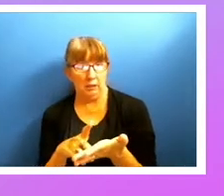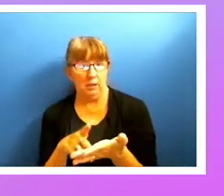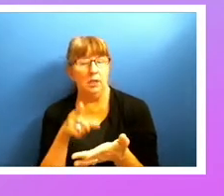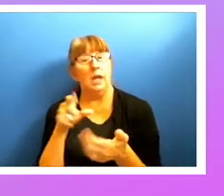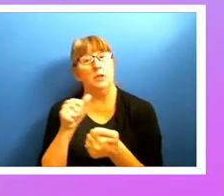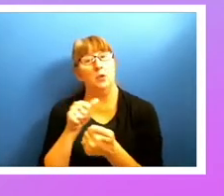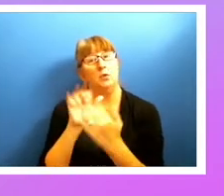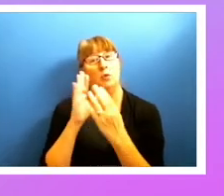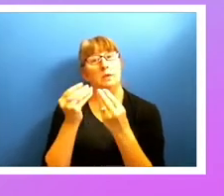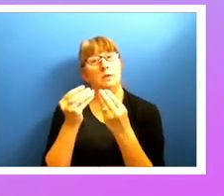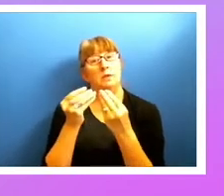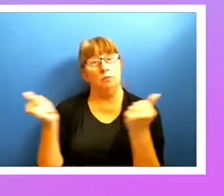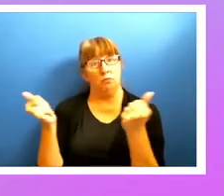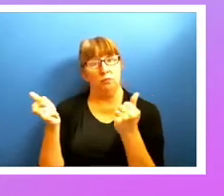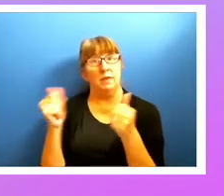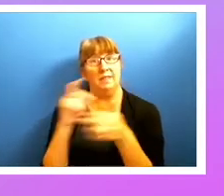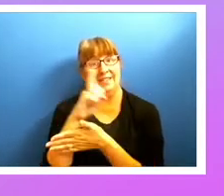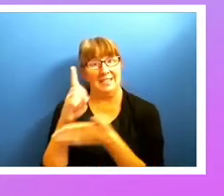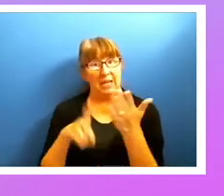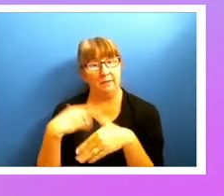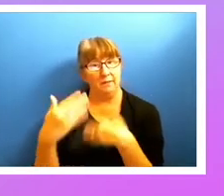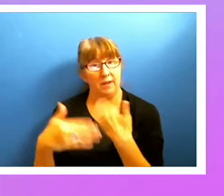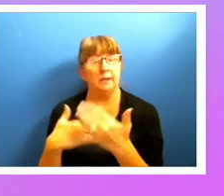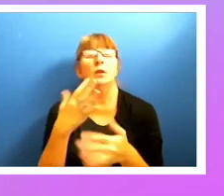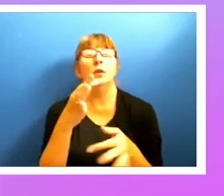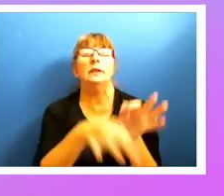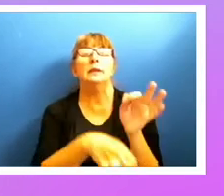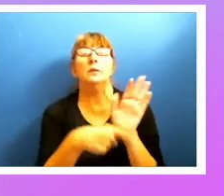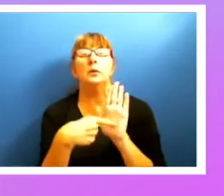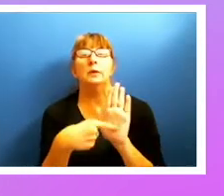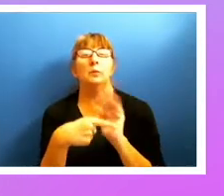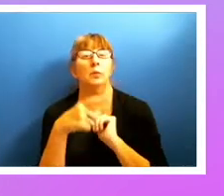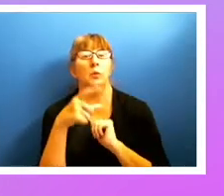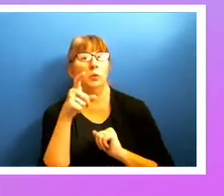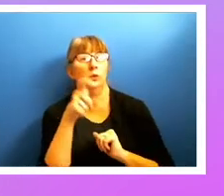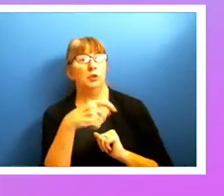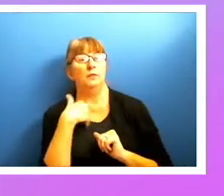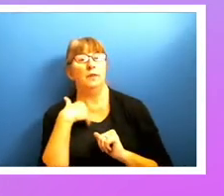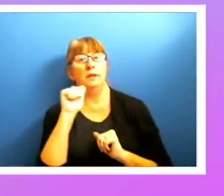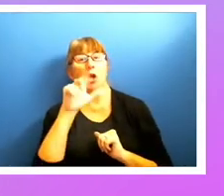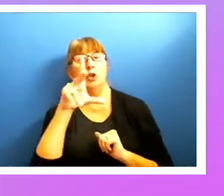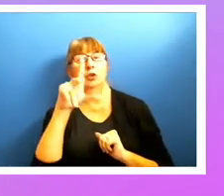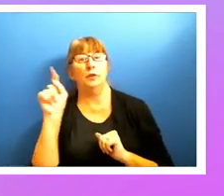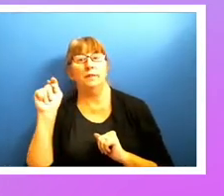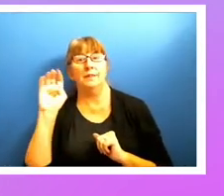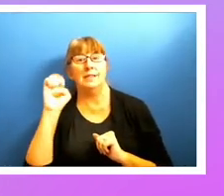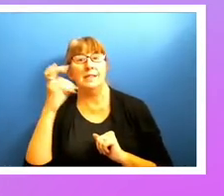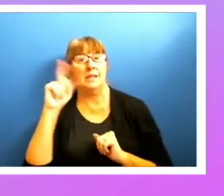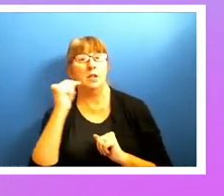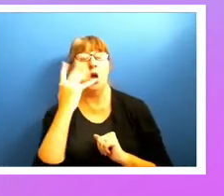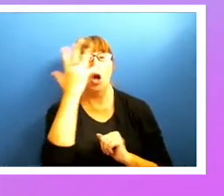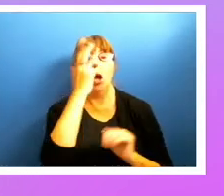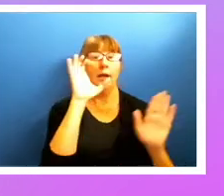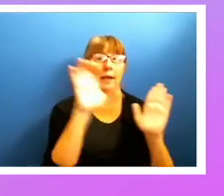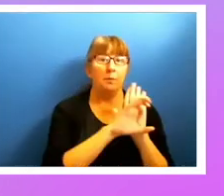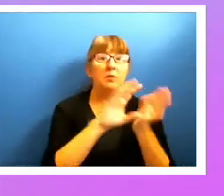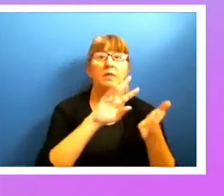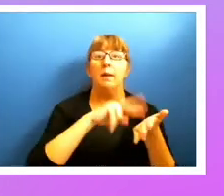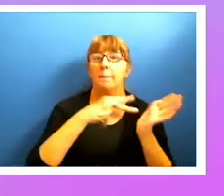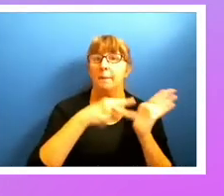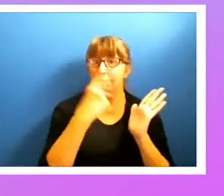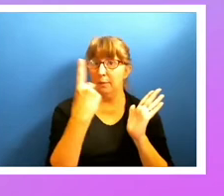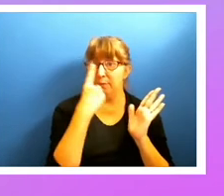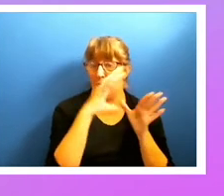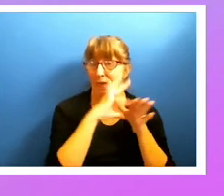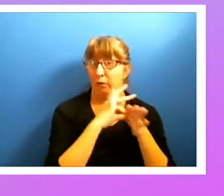address it right in the design phase, let's take a very simple example, we should have had alternative text on an image that really means something to the content